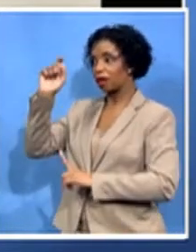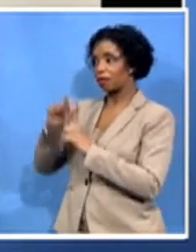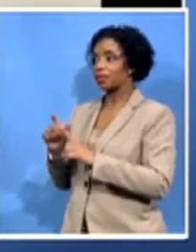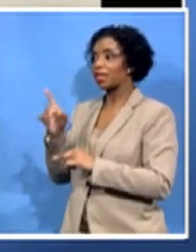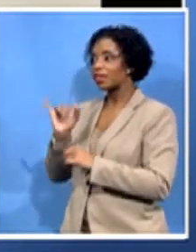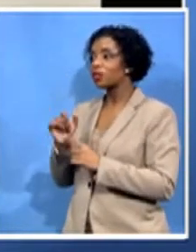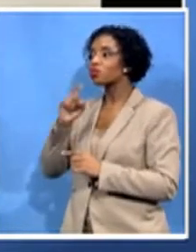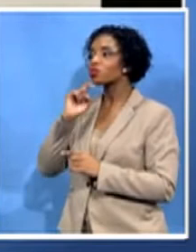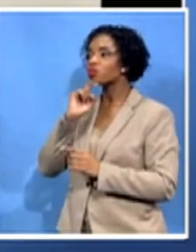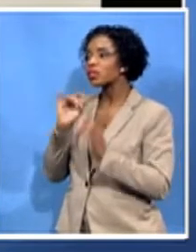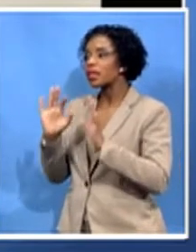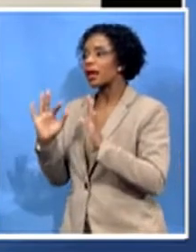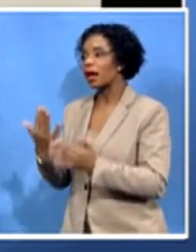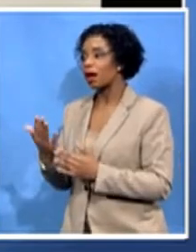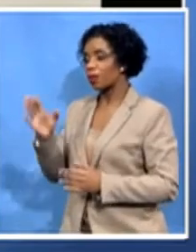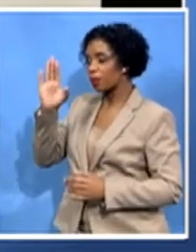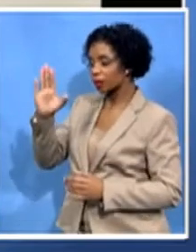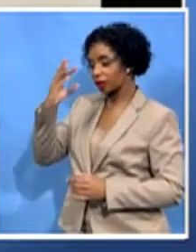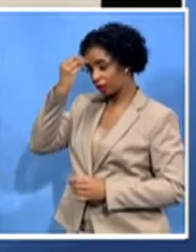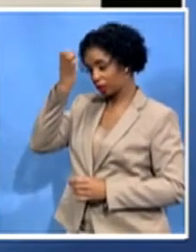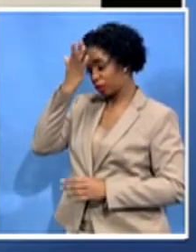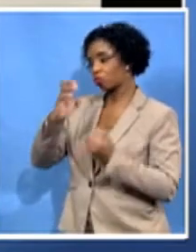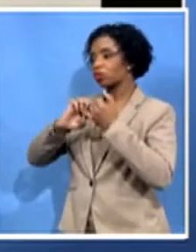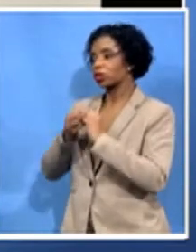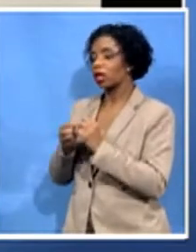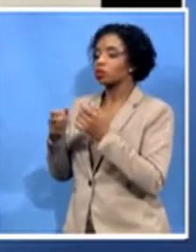try and speak to the issues of the day?